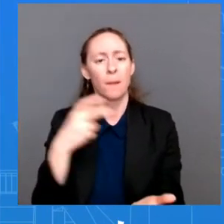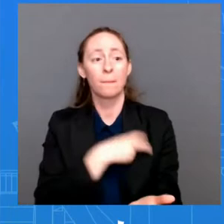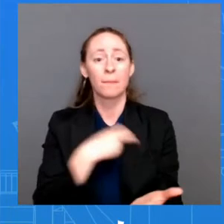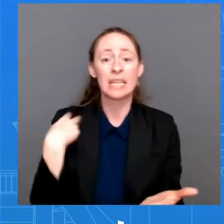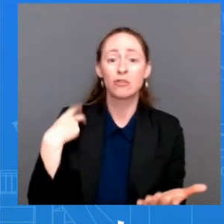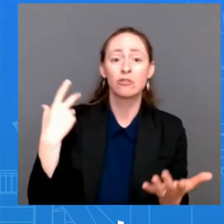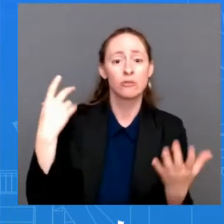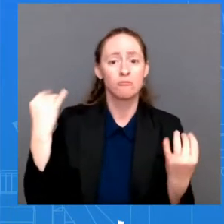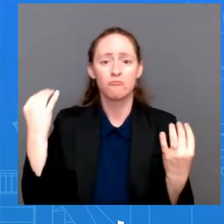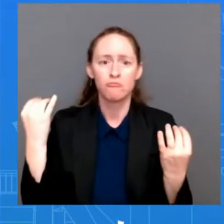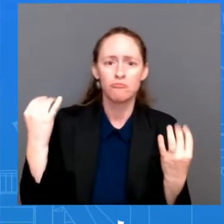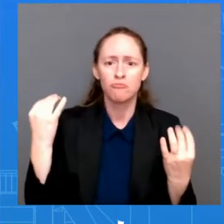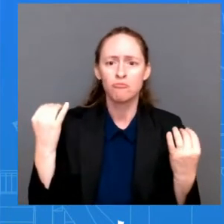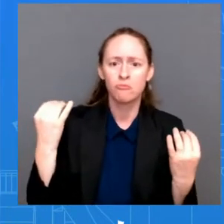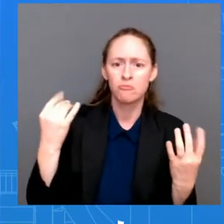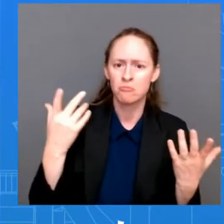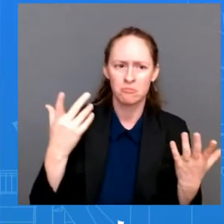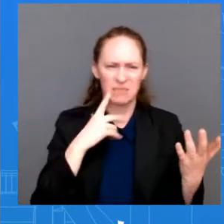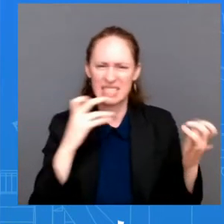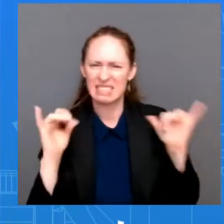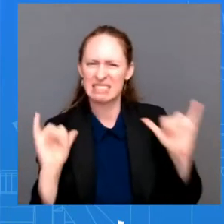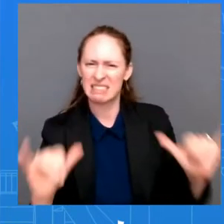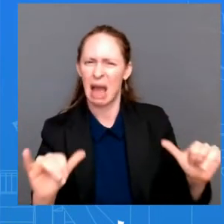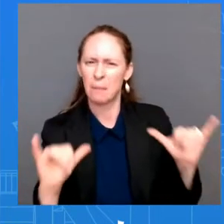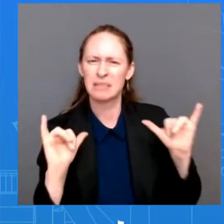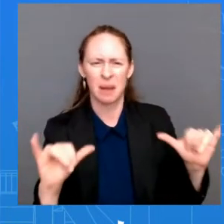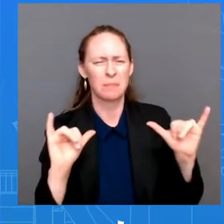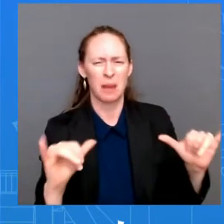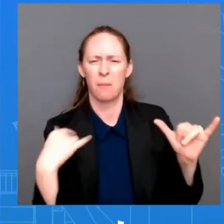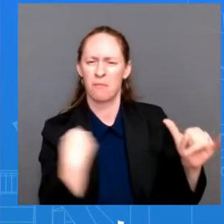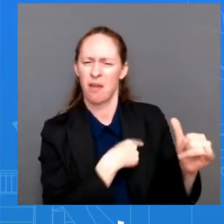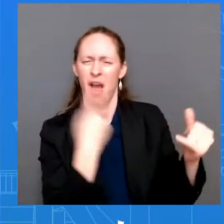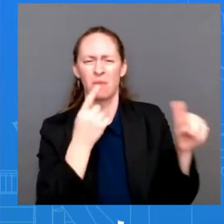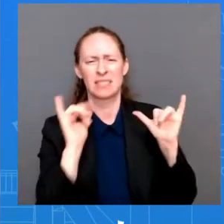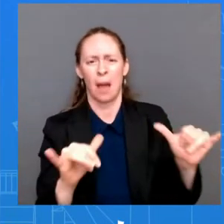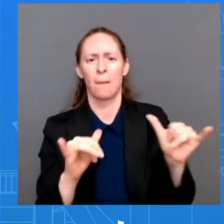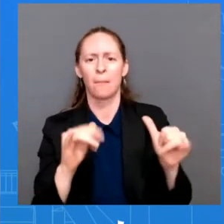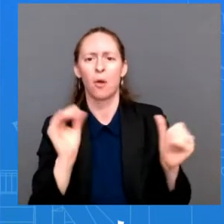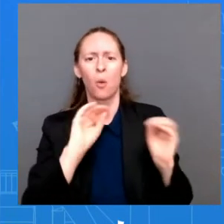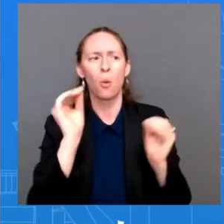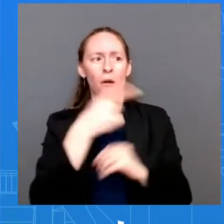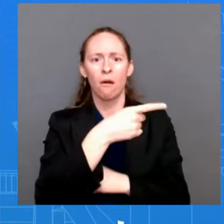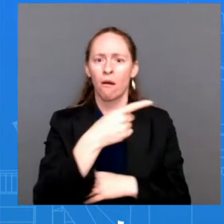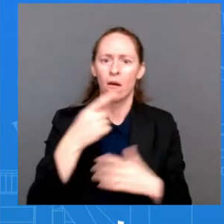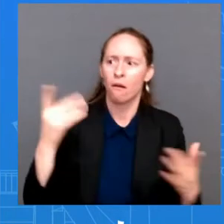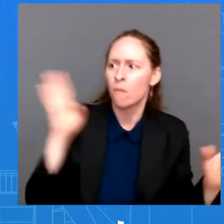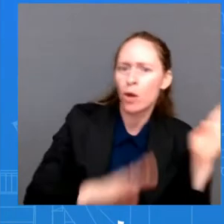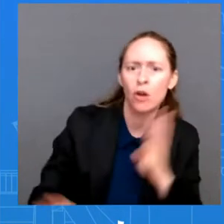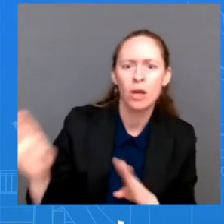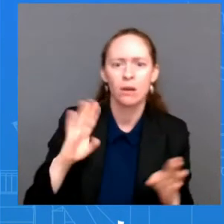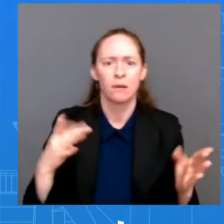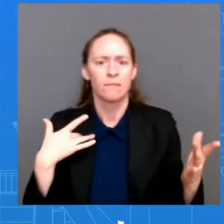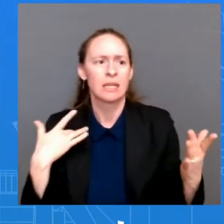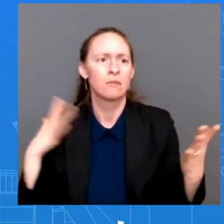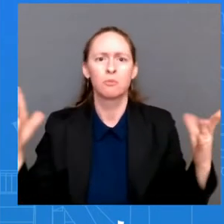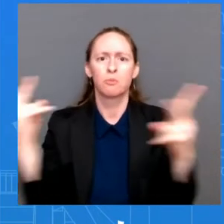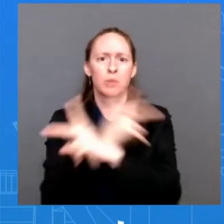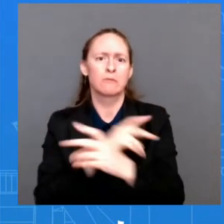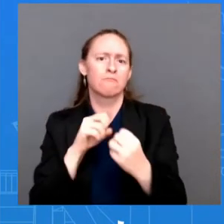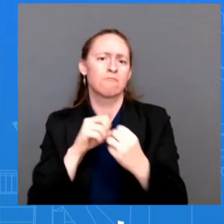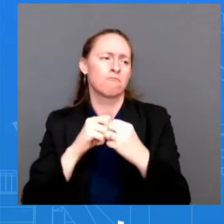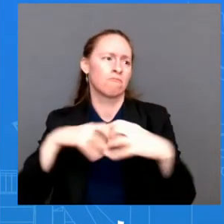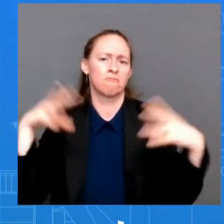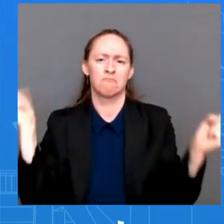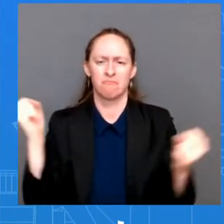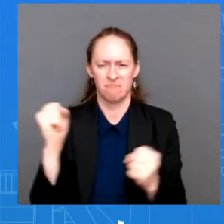policy into some sort of crisis or conflict, or use it as a pretext to increase aggressive military activity in or